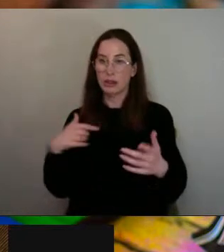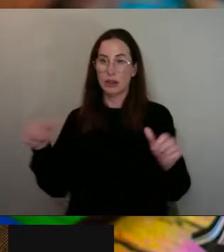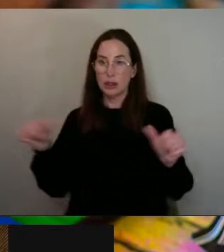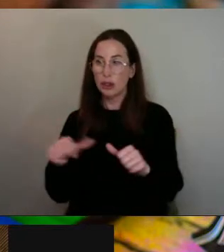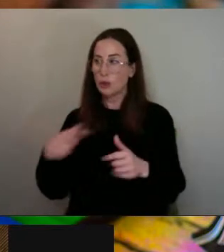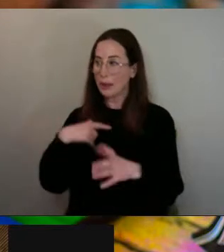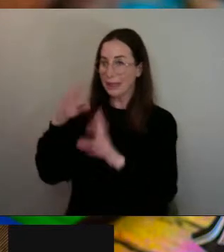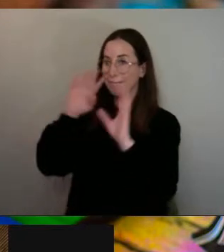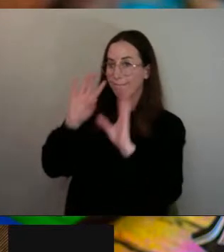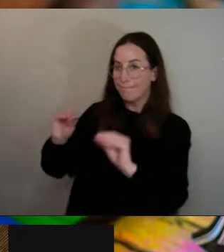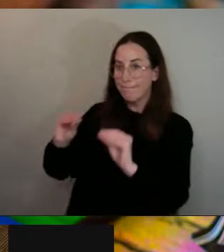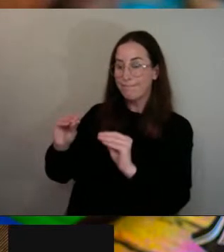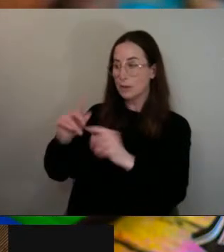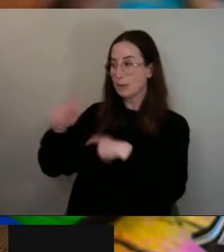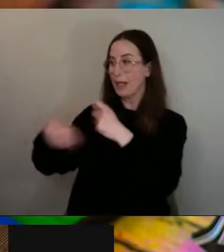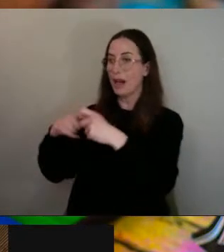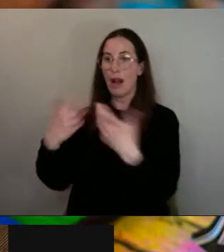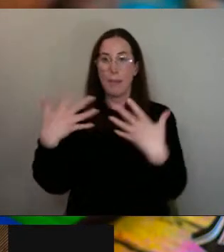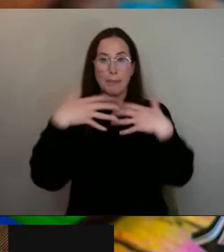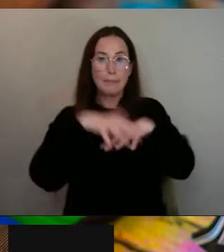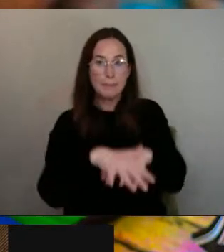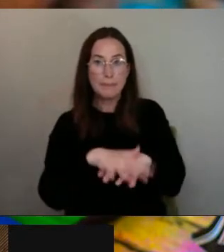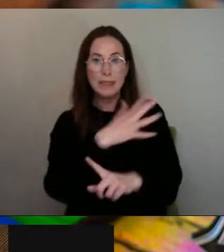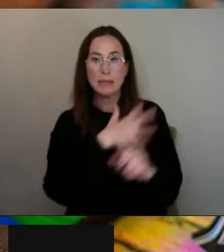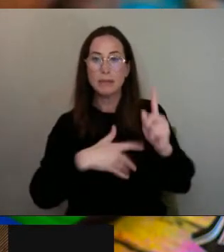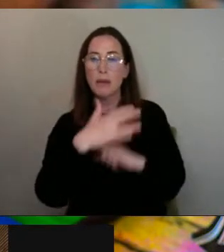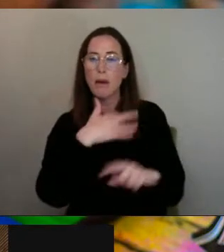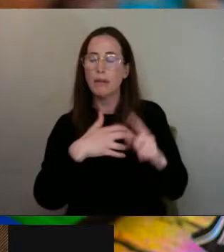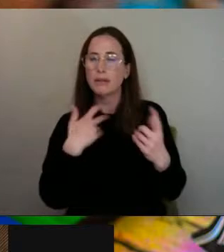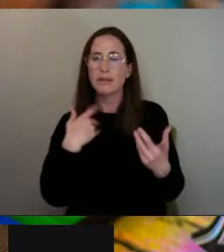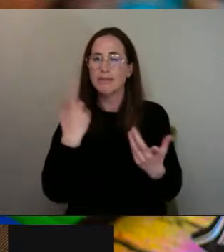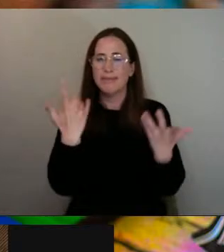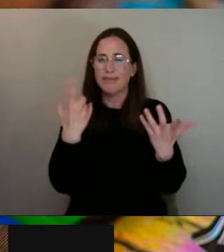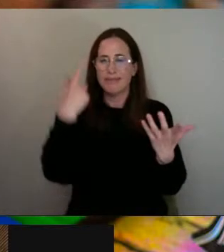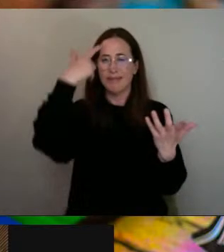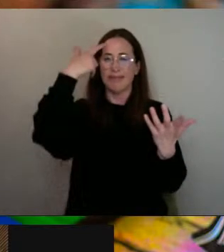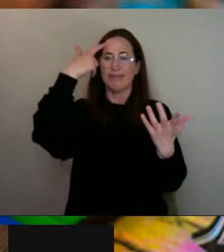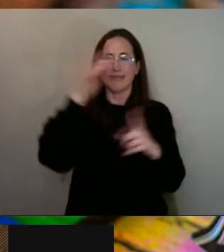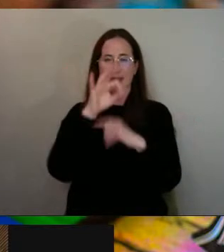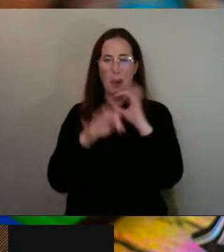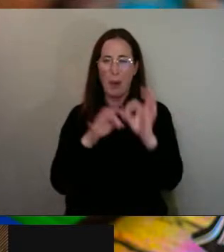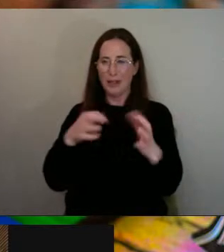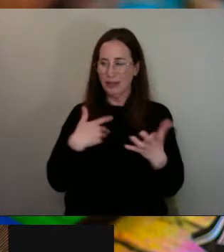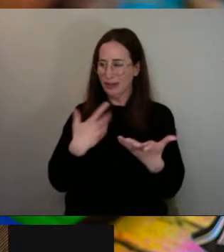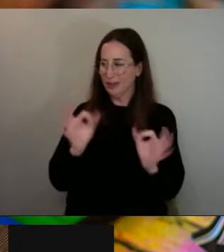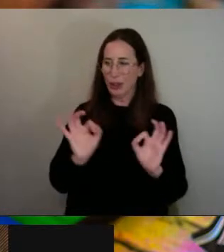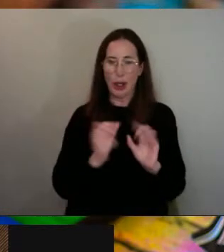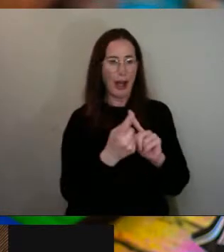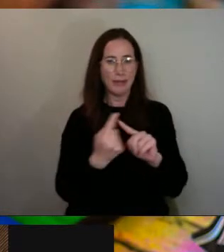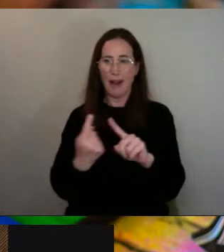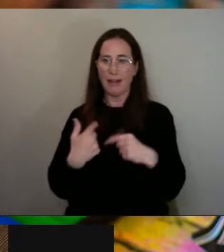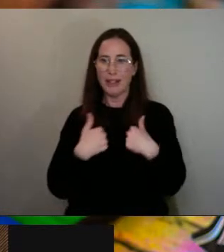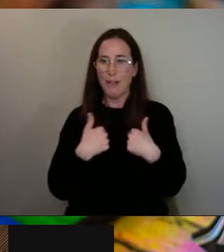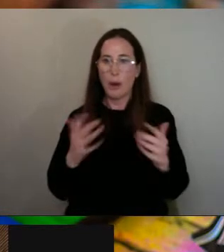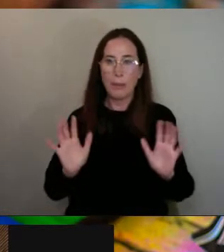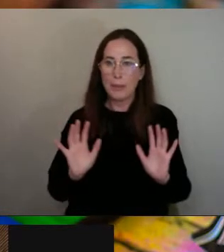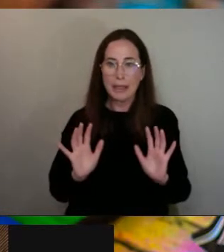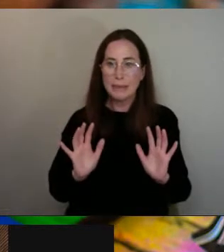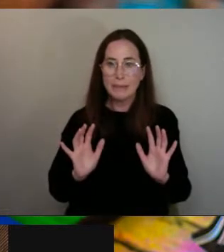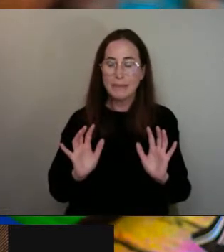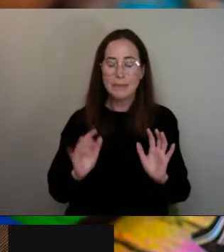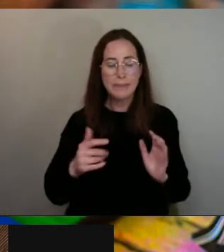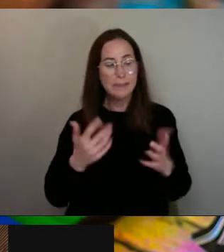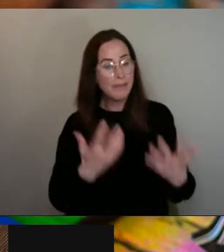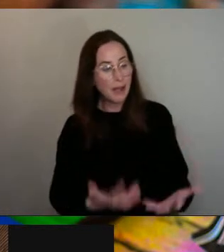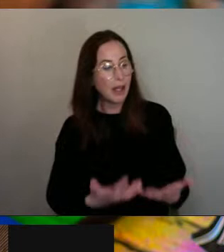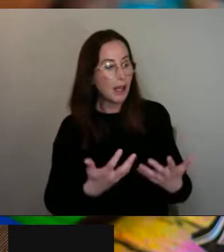part of society one day? And it's still one of those questions I don't think has actually ever been answered. And there's probably now